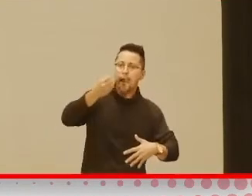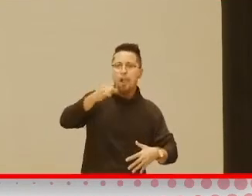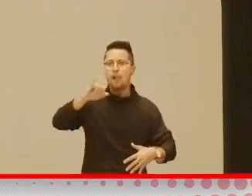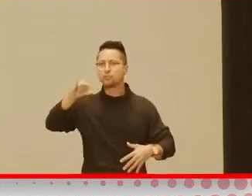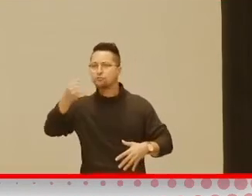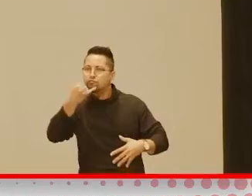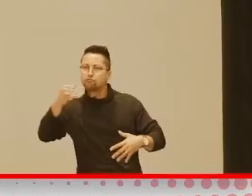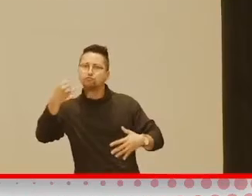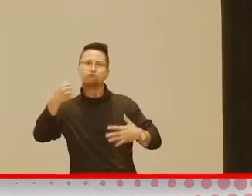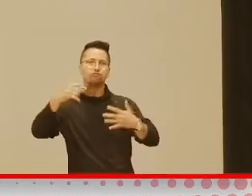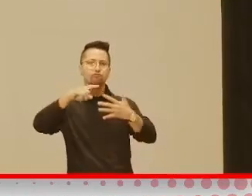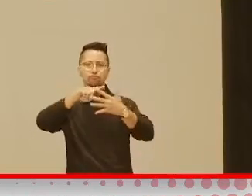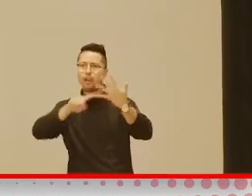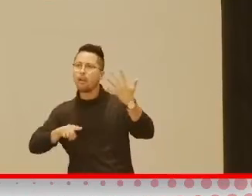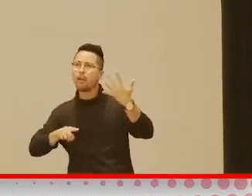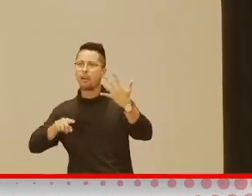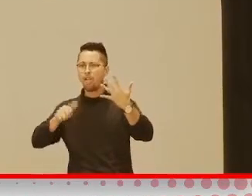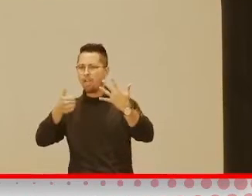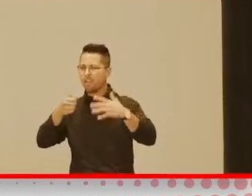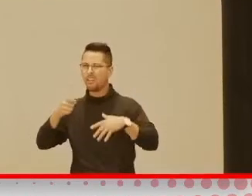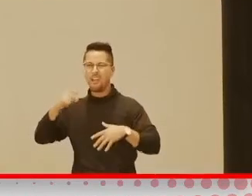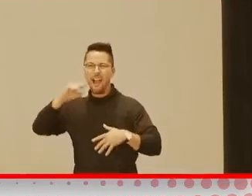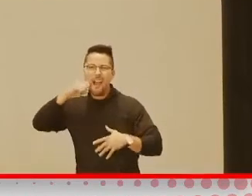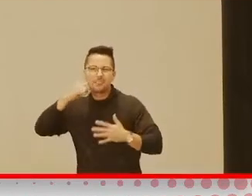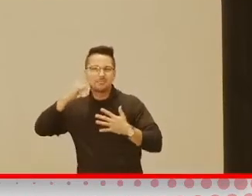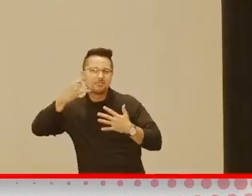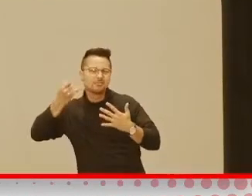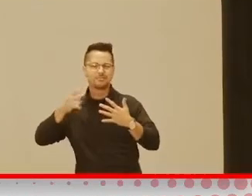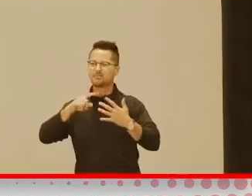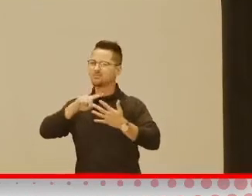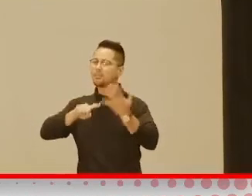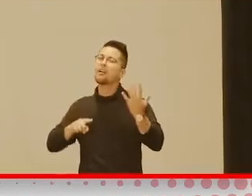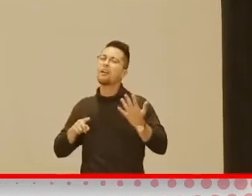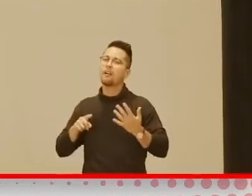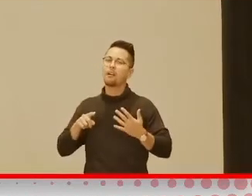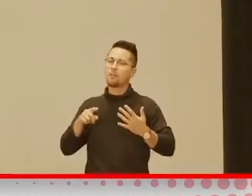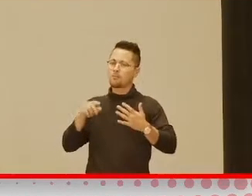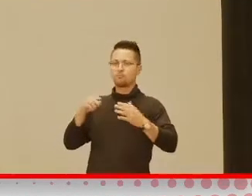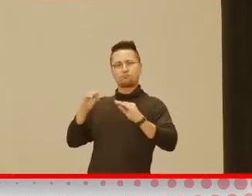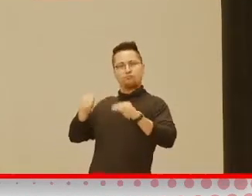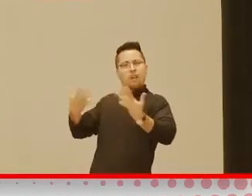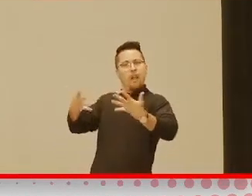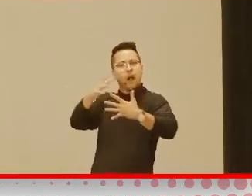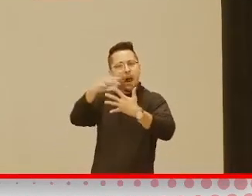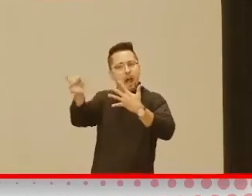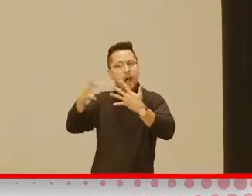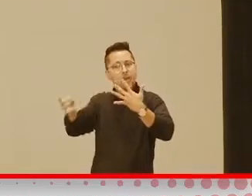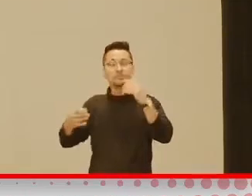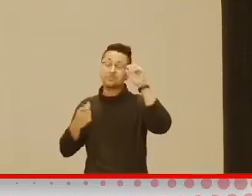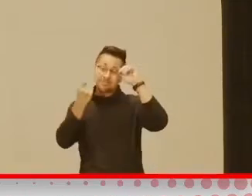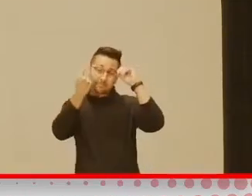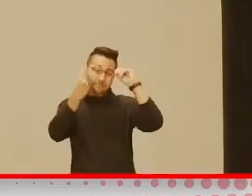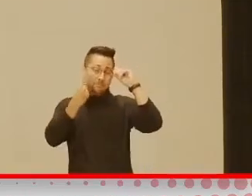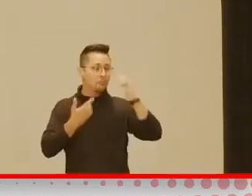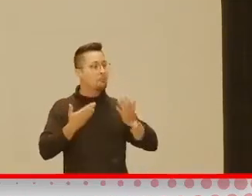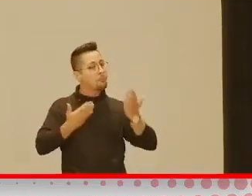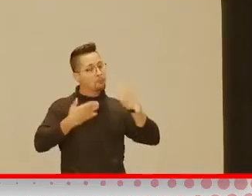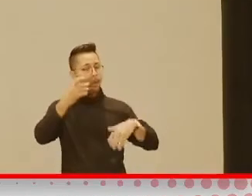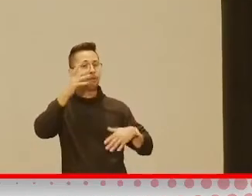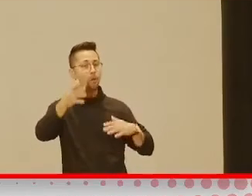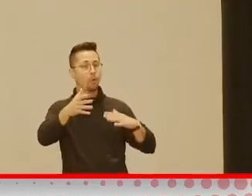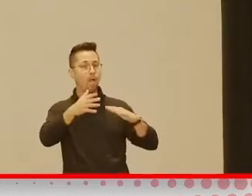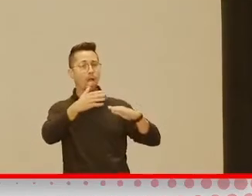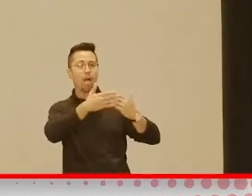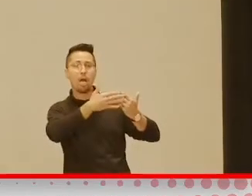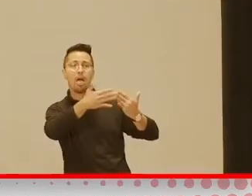of just a yes, no question. And, you know, they may not always, or for a while, come out with those words